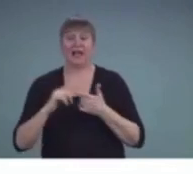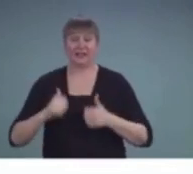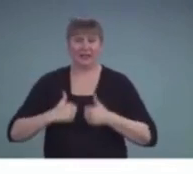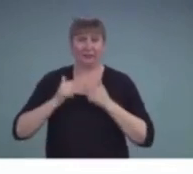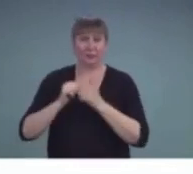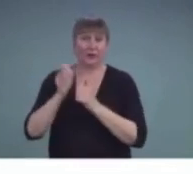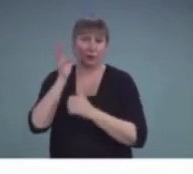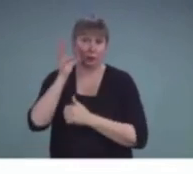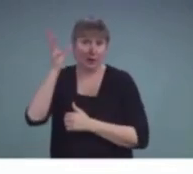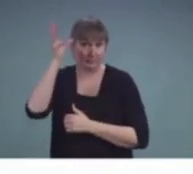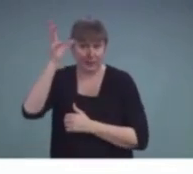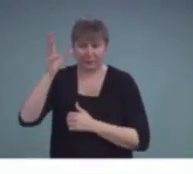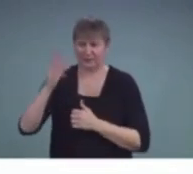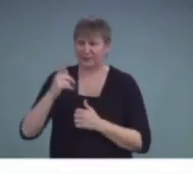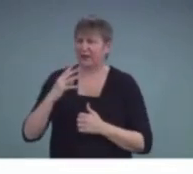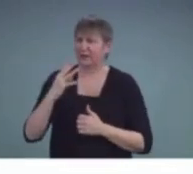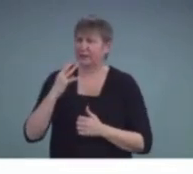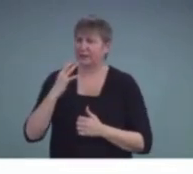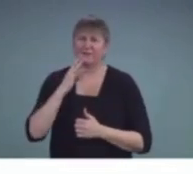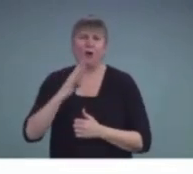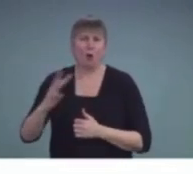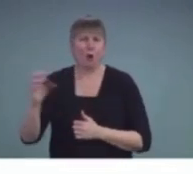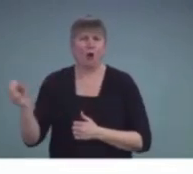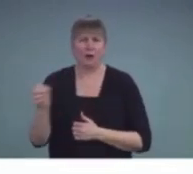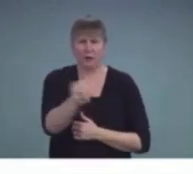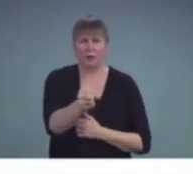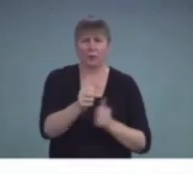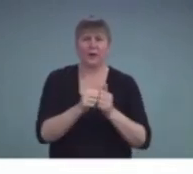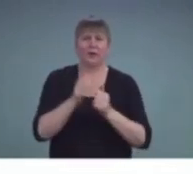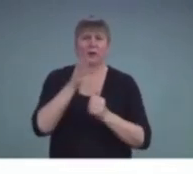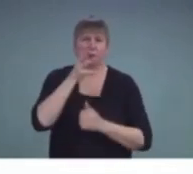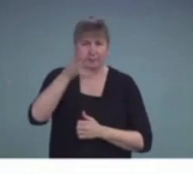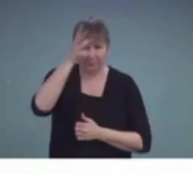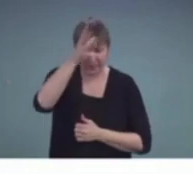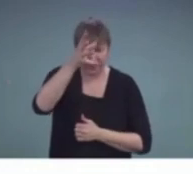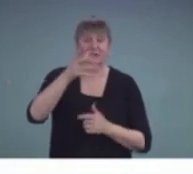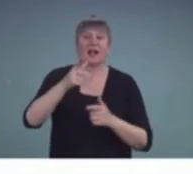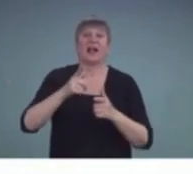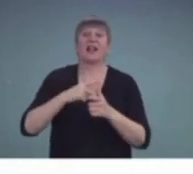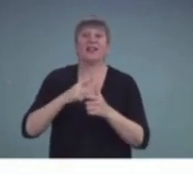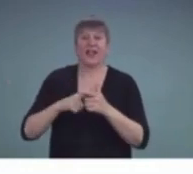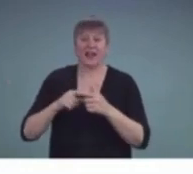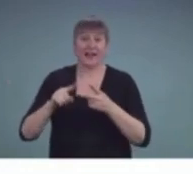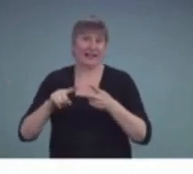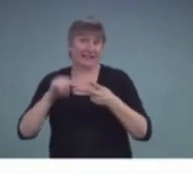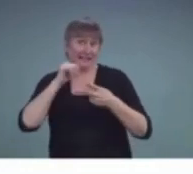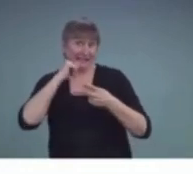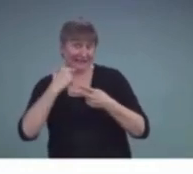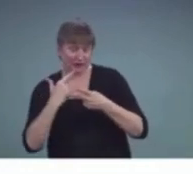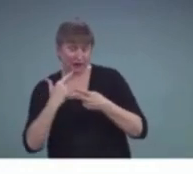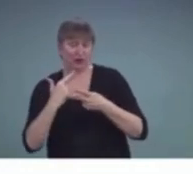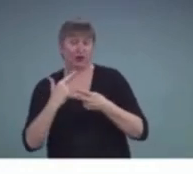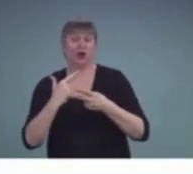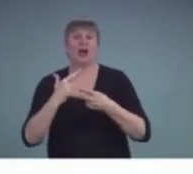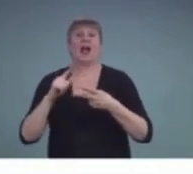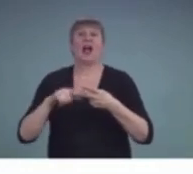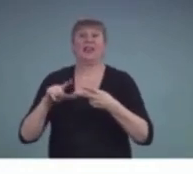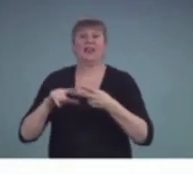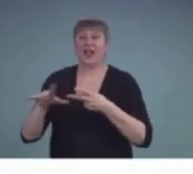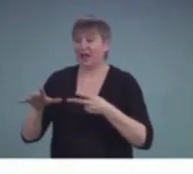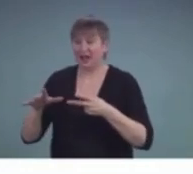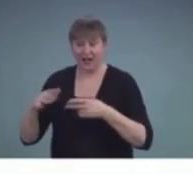four. He was adopted by them at six along with his younger sister. And he refers to them now as his mother and father.